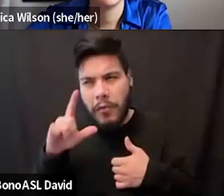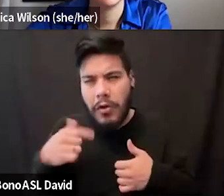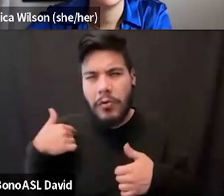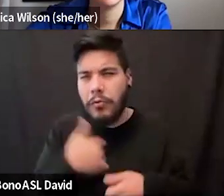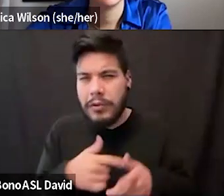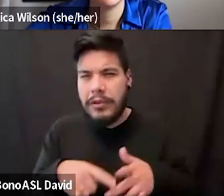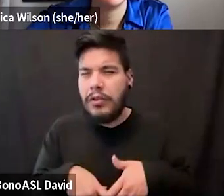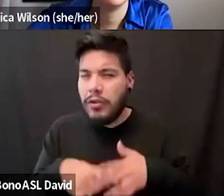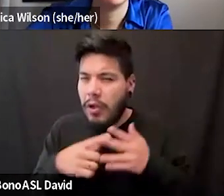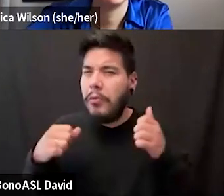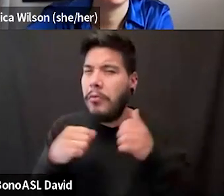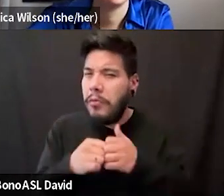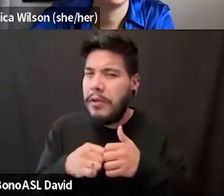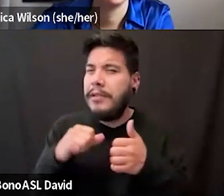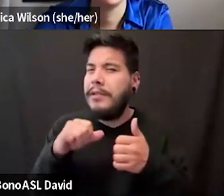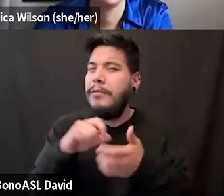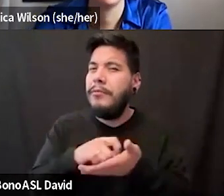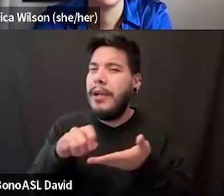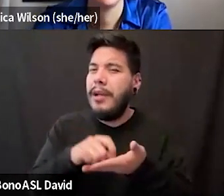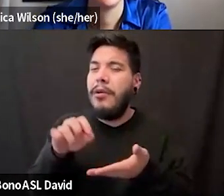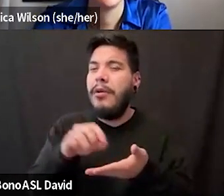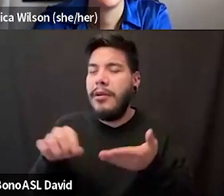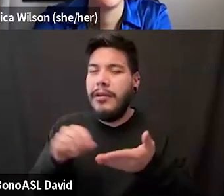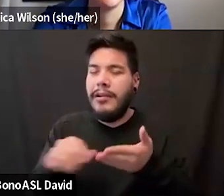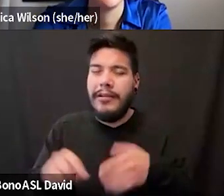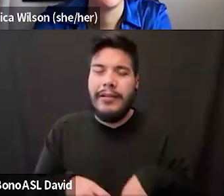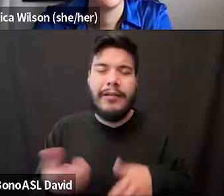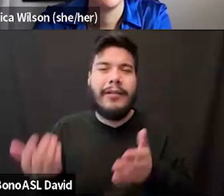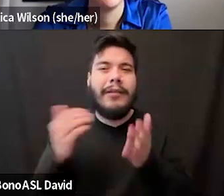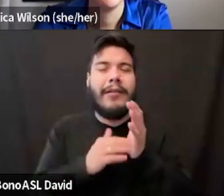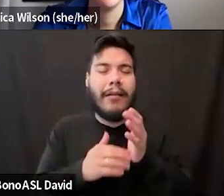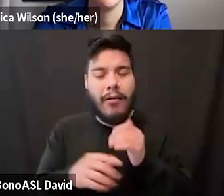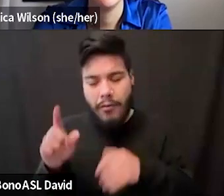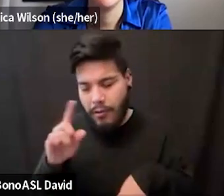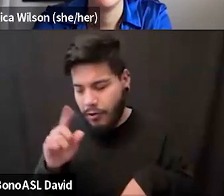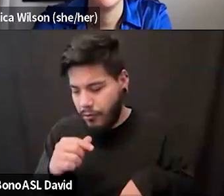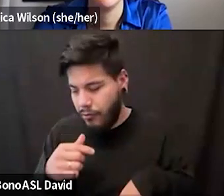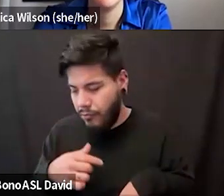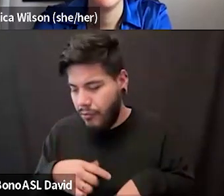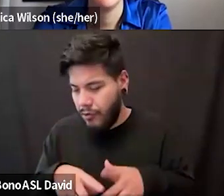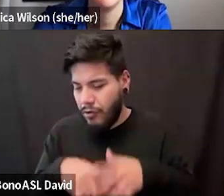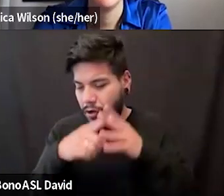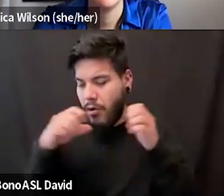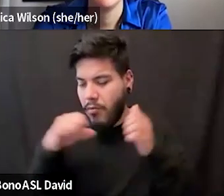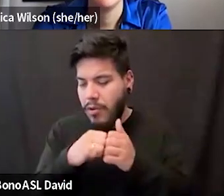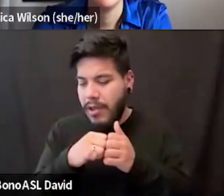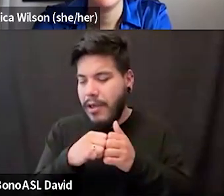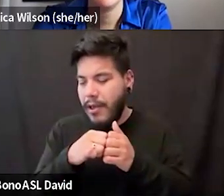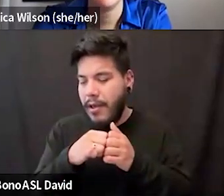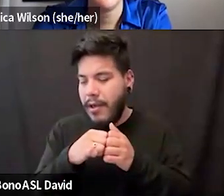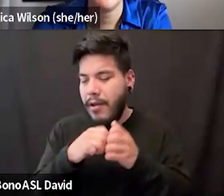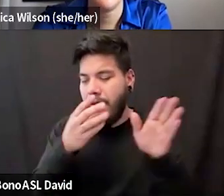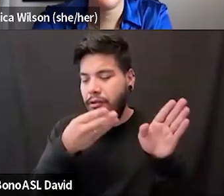the rewriting, Jessica, besides writing the book? Um, where do we start with the, the reshaping this?